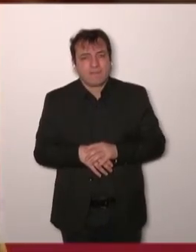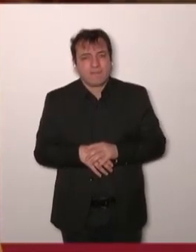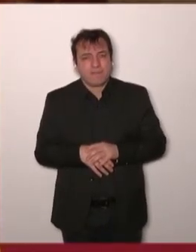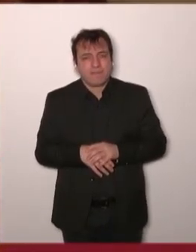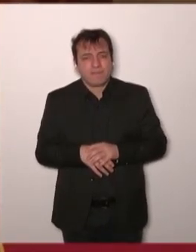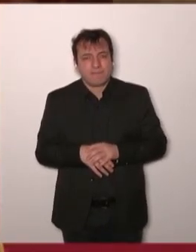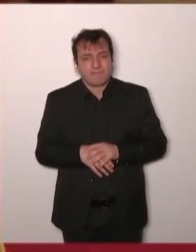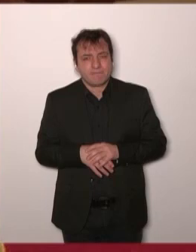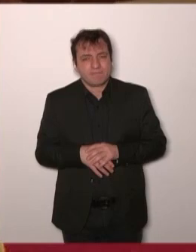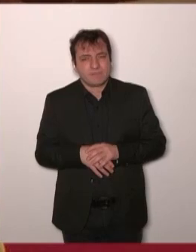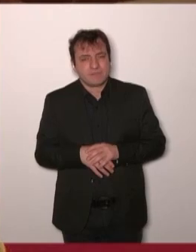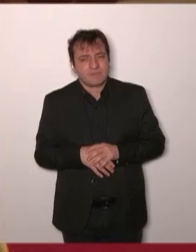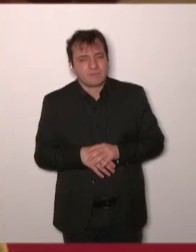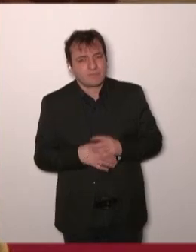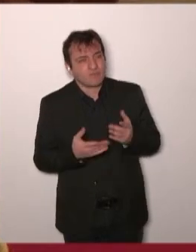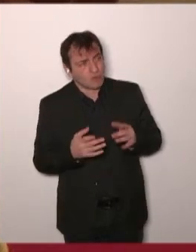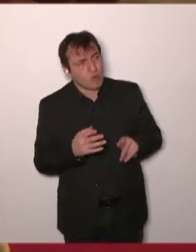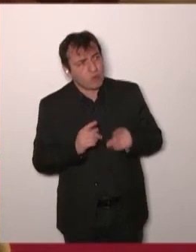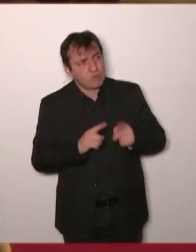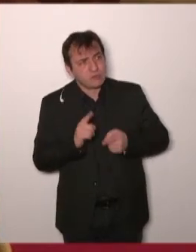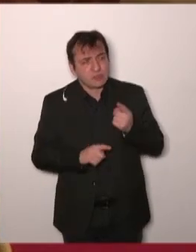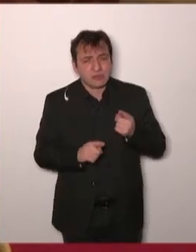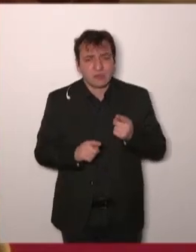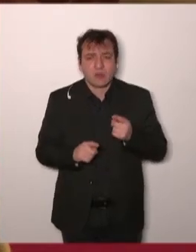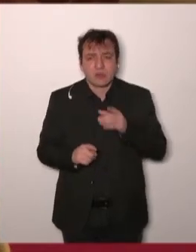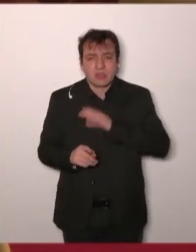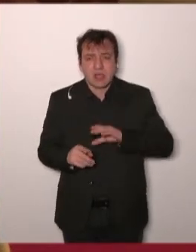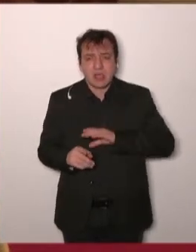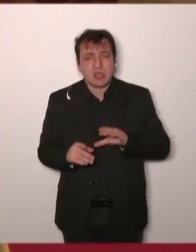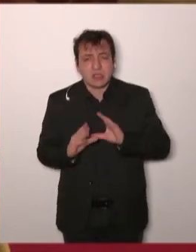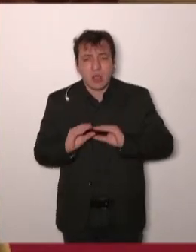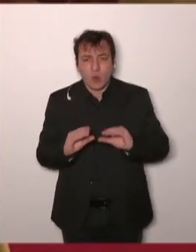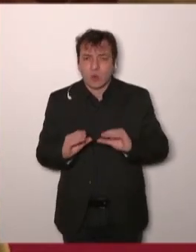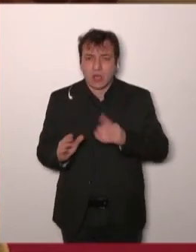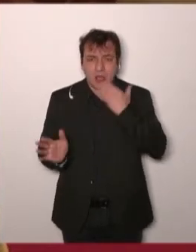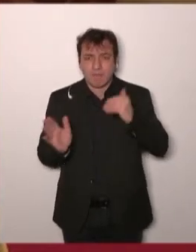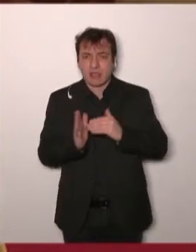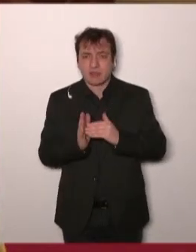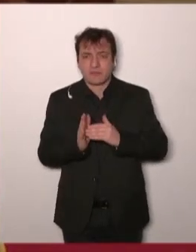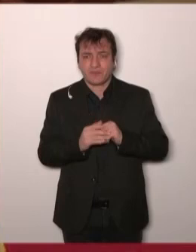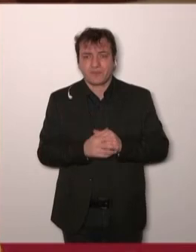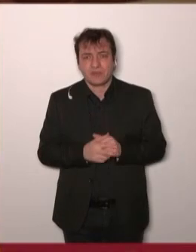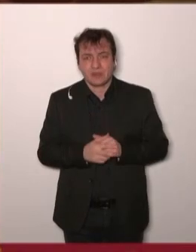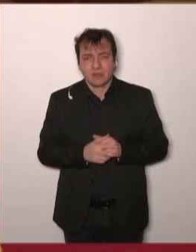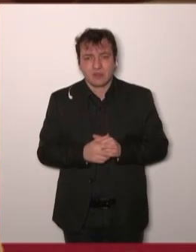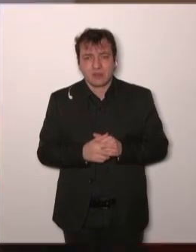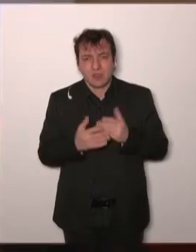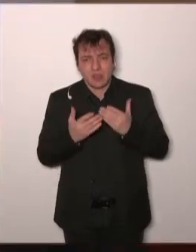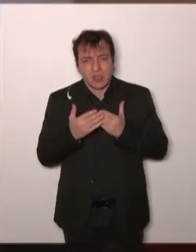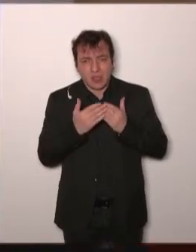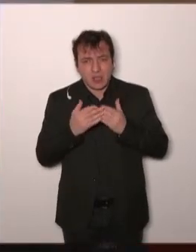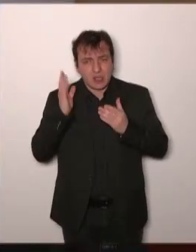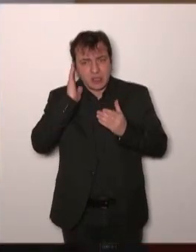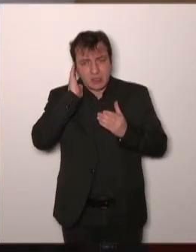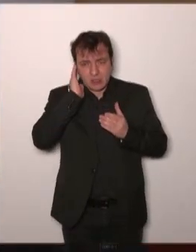is improving the clinical trials. This is where it all goes, actually, clinical studies, mostly. what